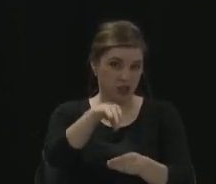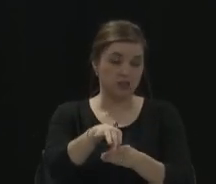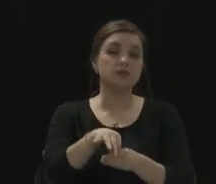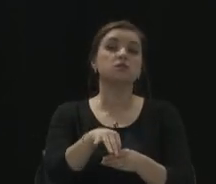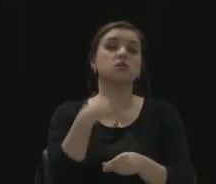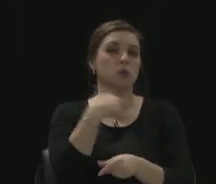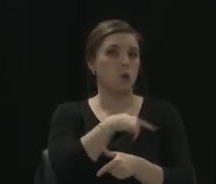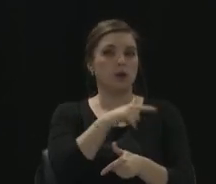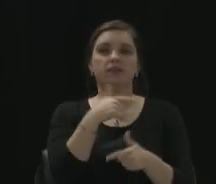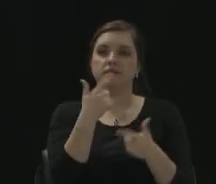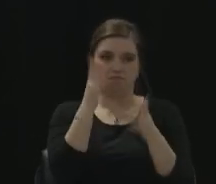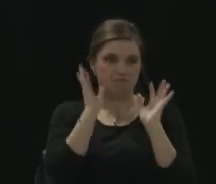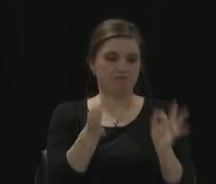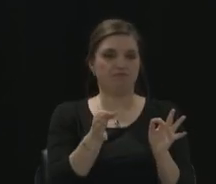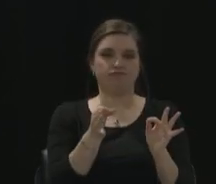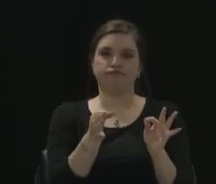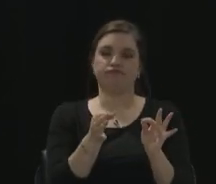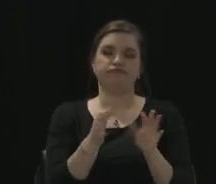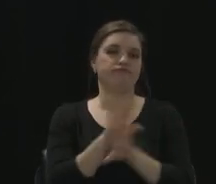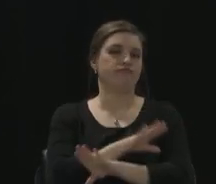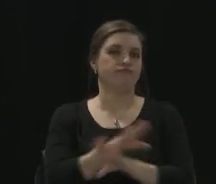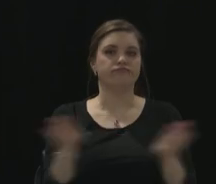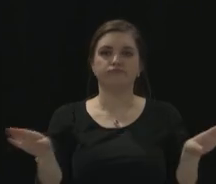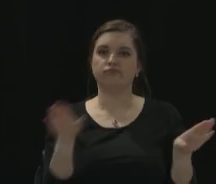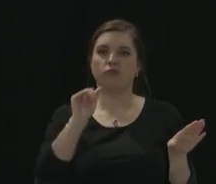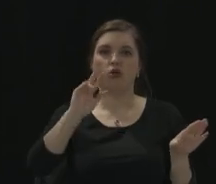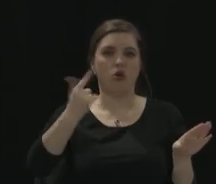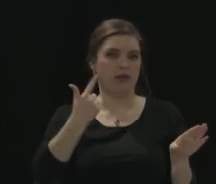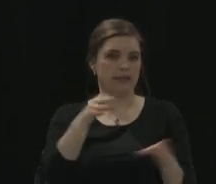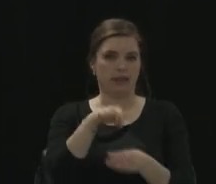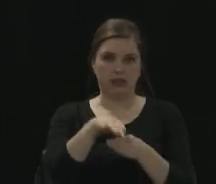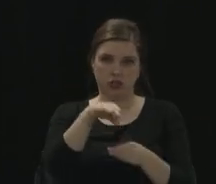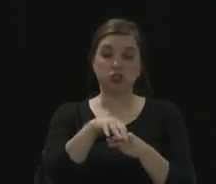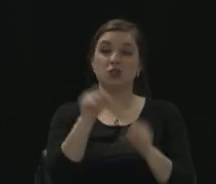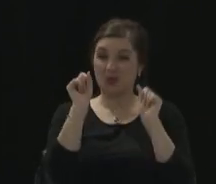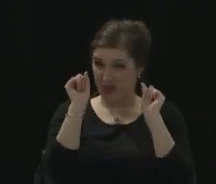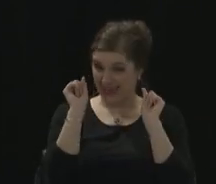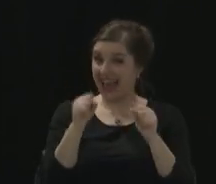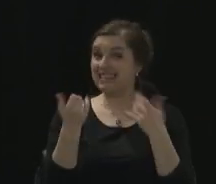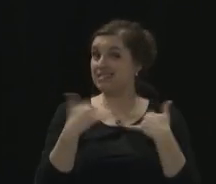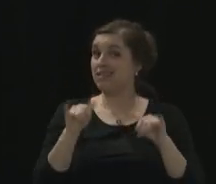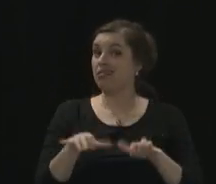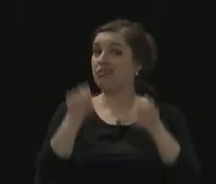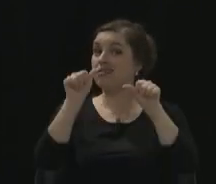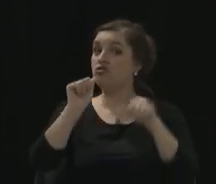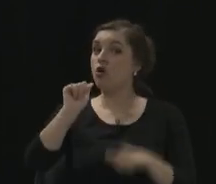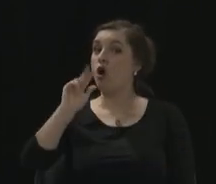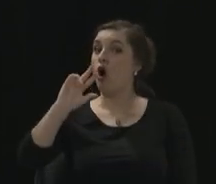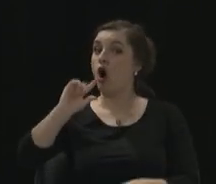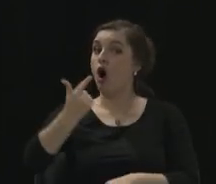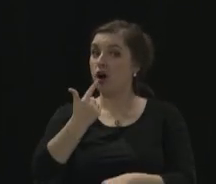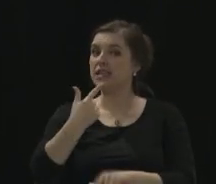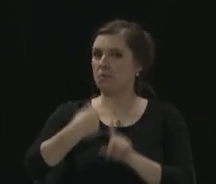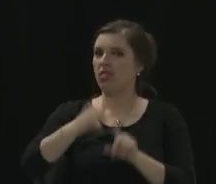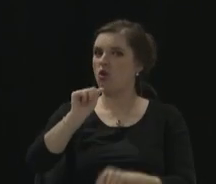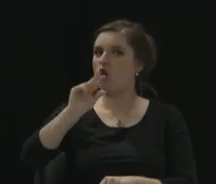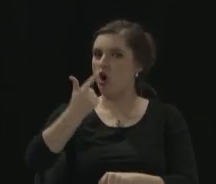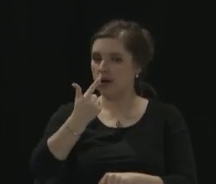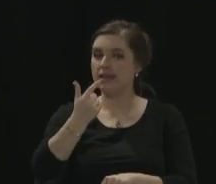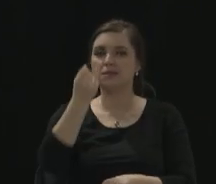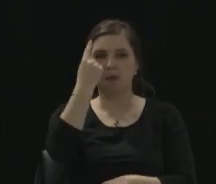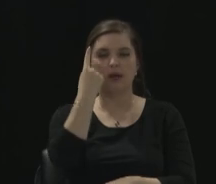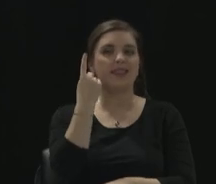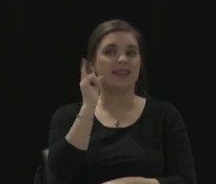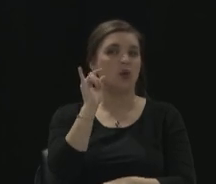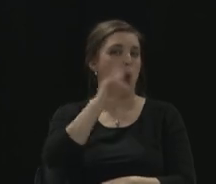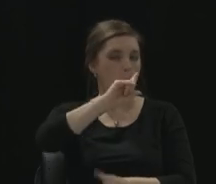elections. You can have an August election, but it's for a fiscal emergency for a particular jurisdiction. Okay. that's the